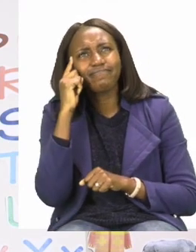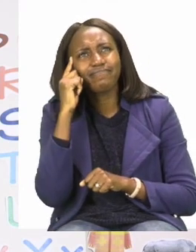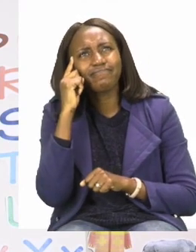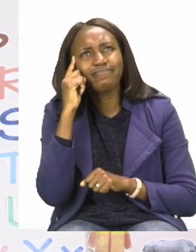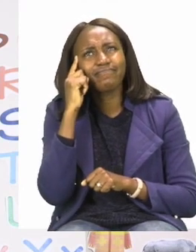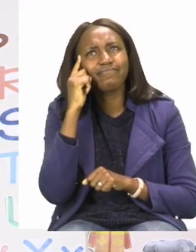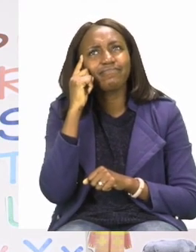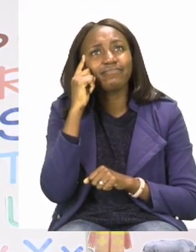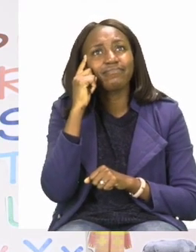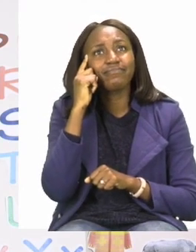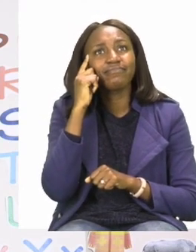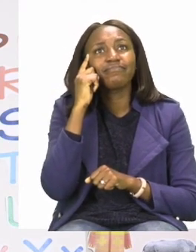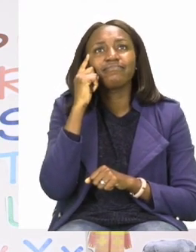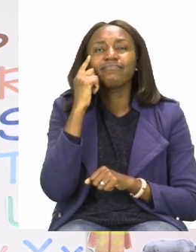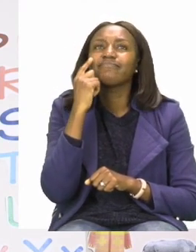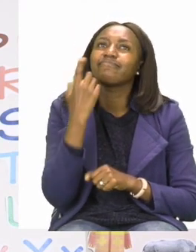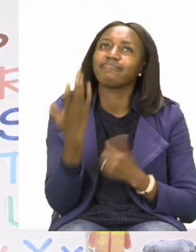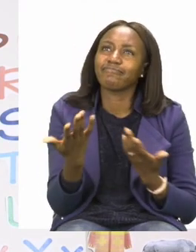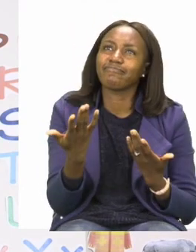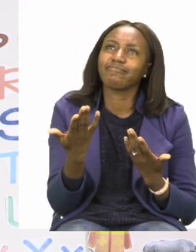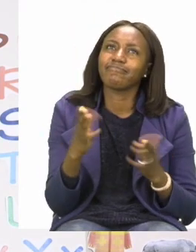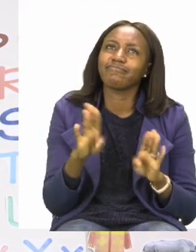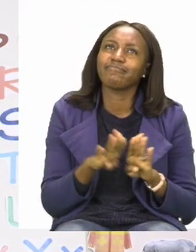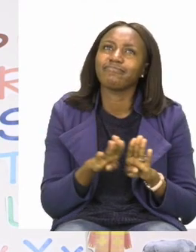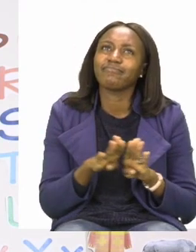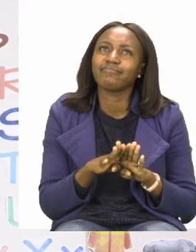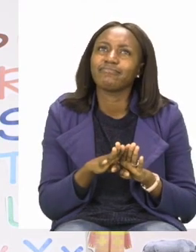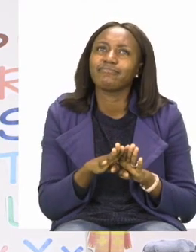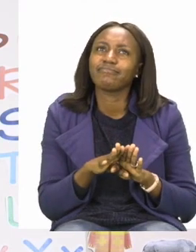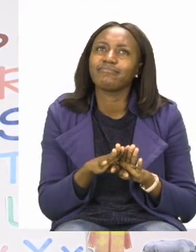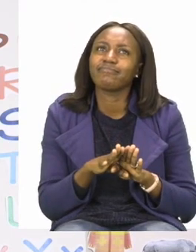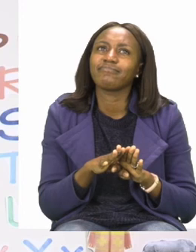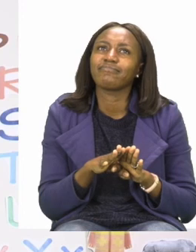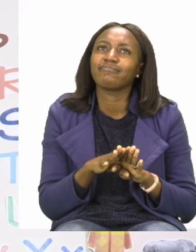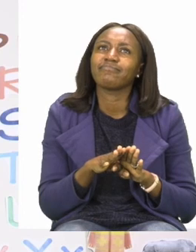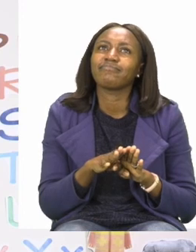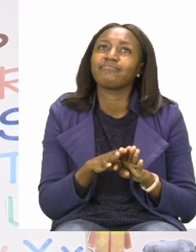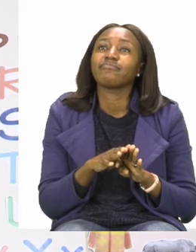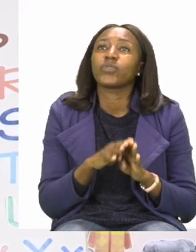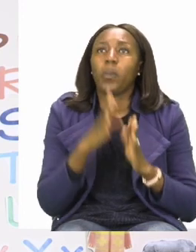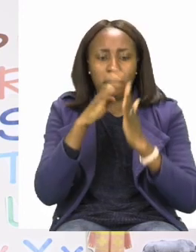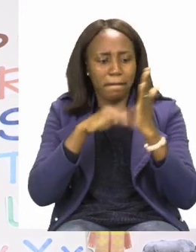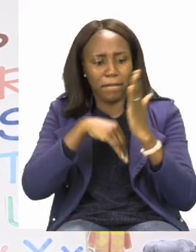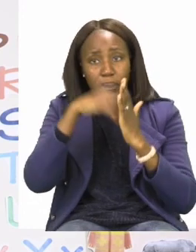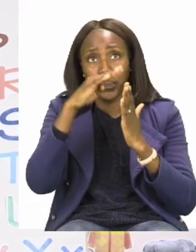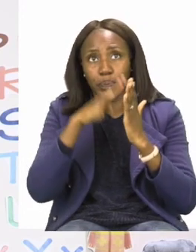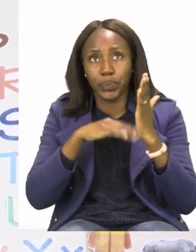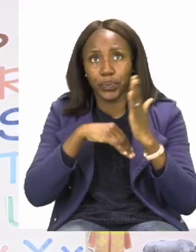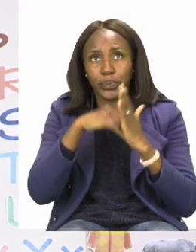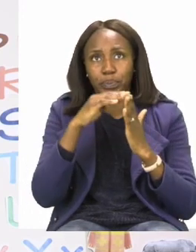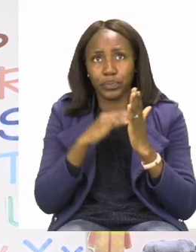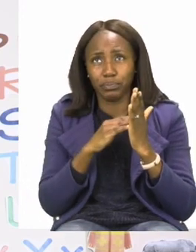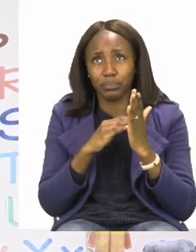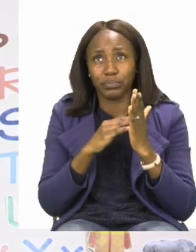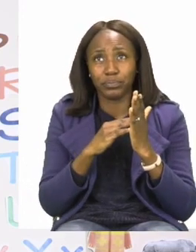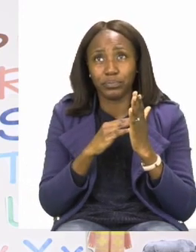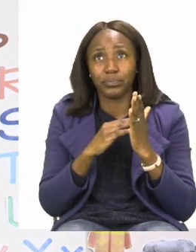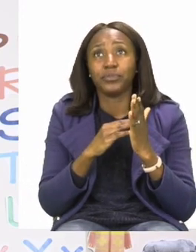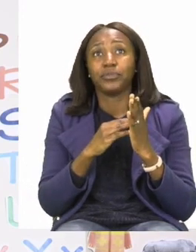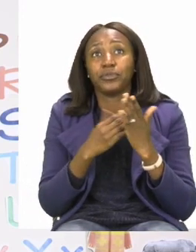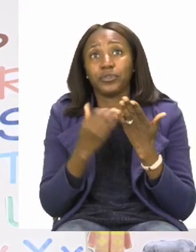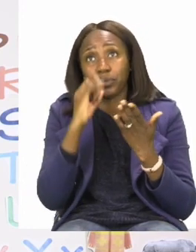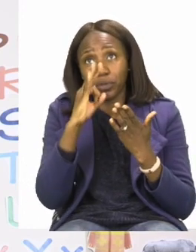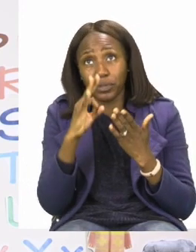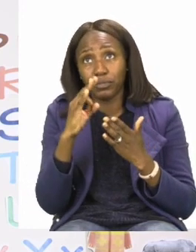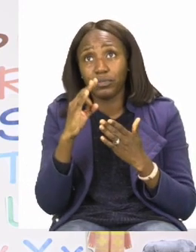do four. So the first one that we're going to do together is glue. If it's going to sink, then that